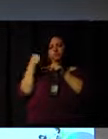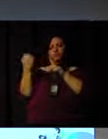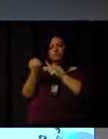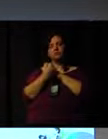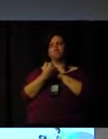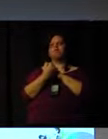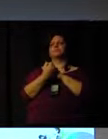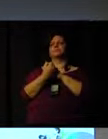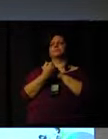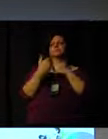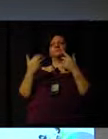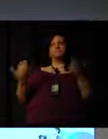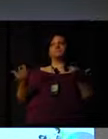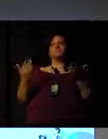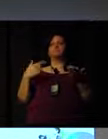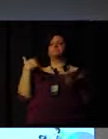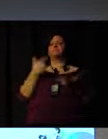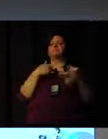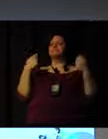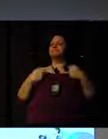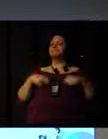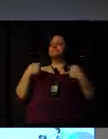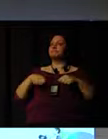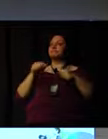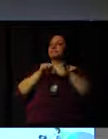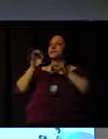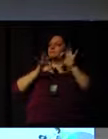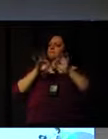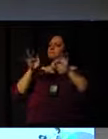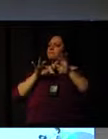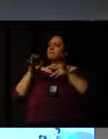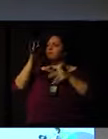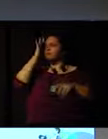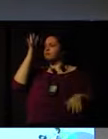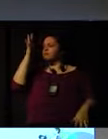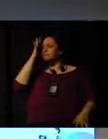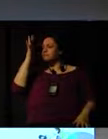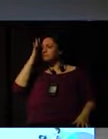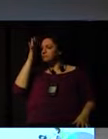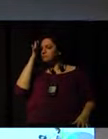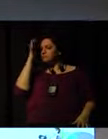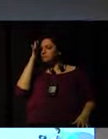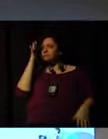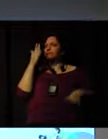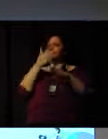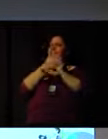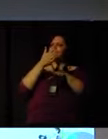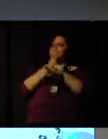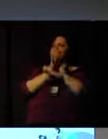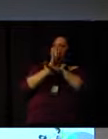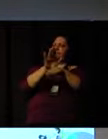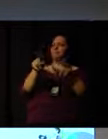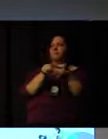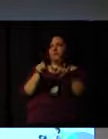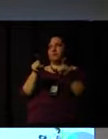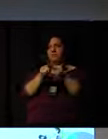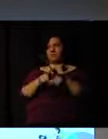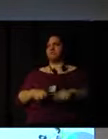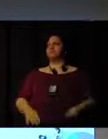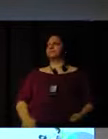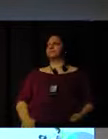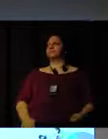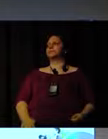their own advantages. So we need to reflect upon it and sometimes even